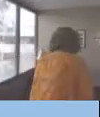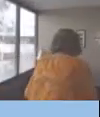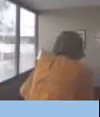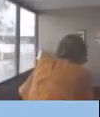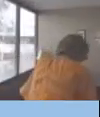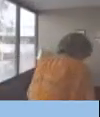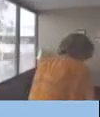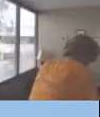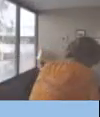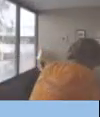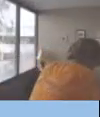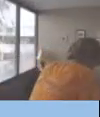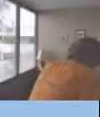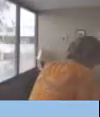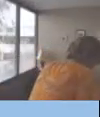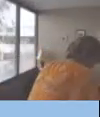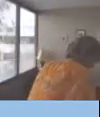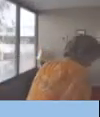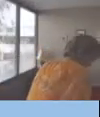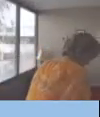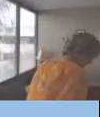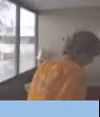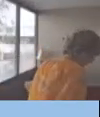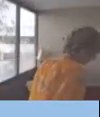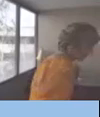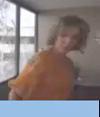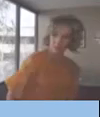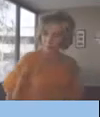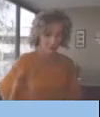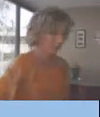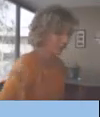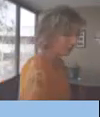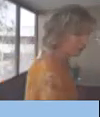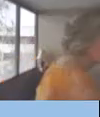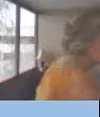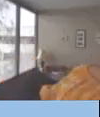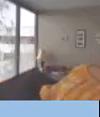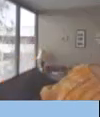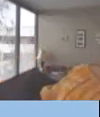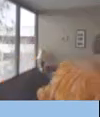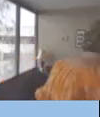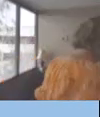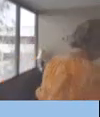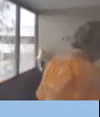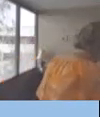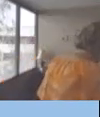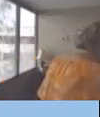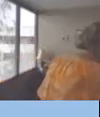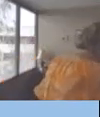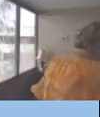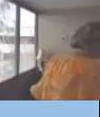develop resources for ethnically diverse communities is it resource development